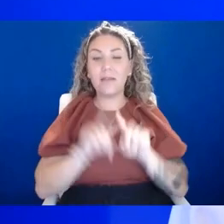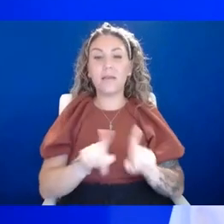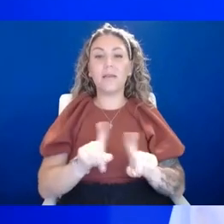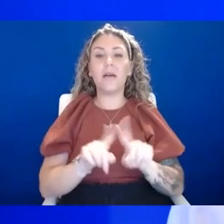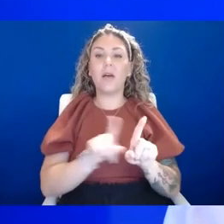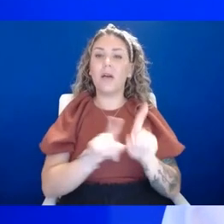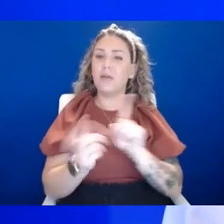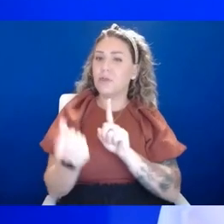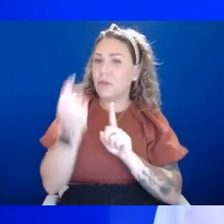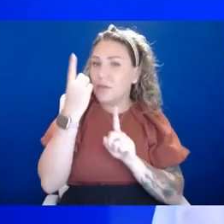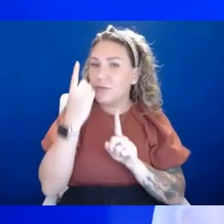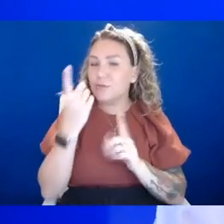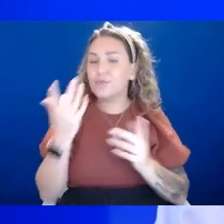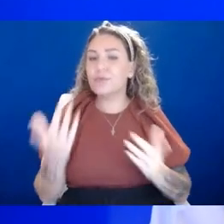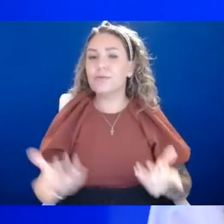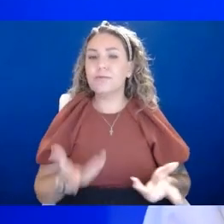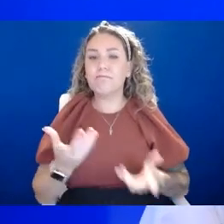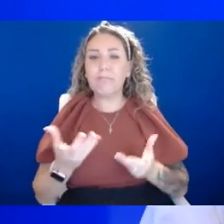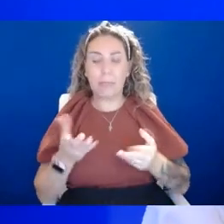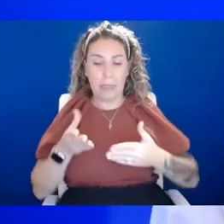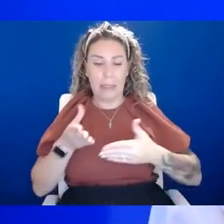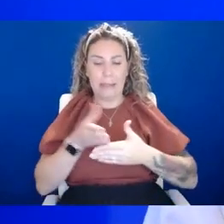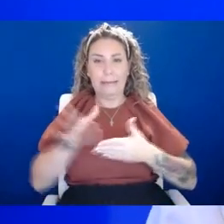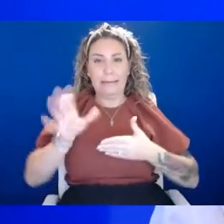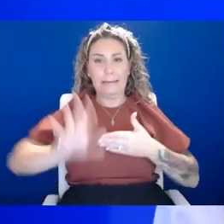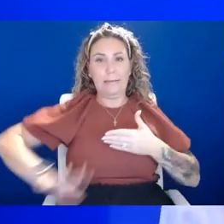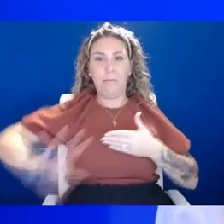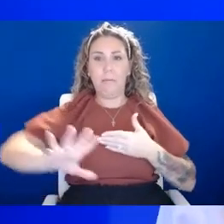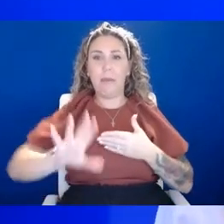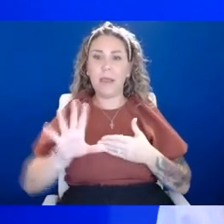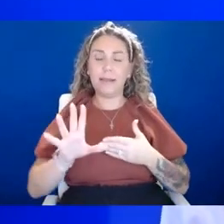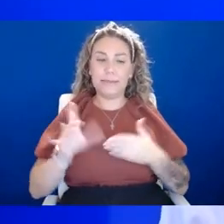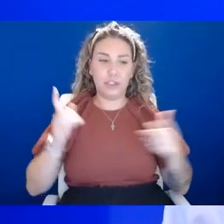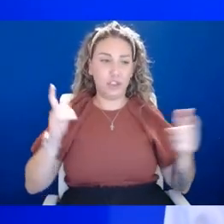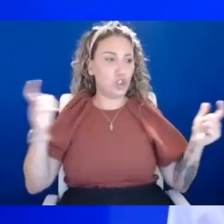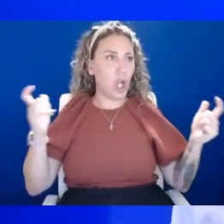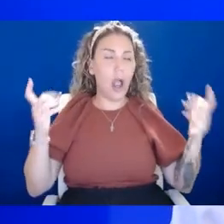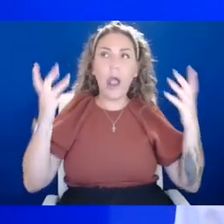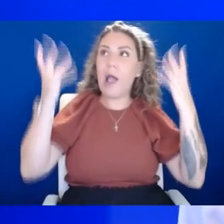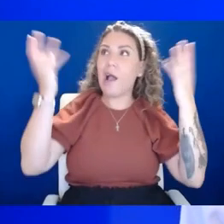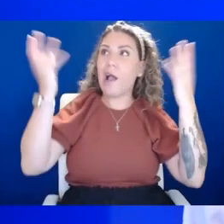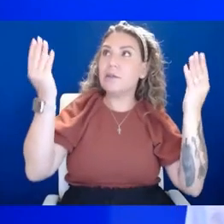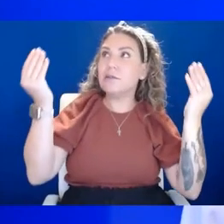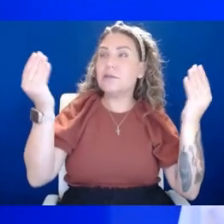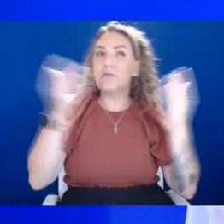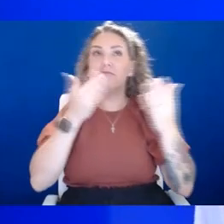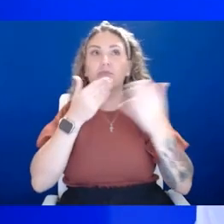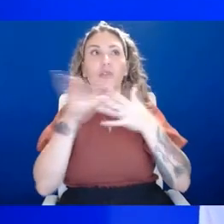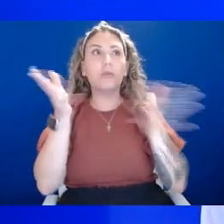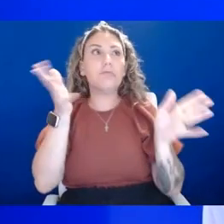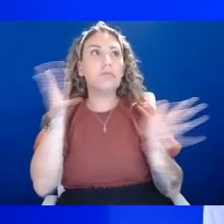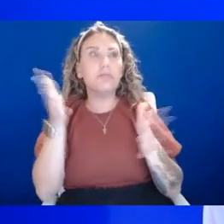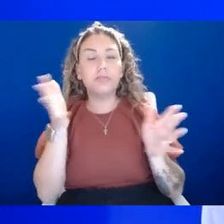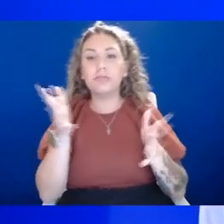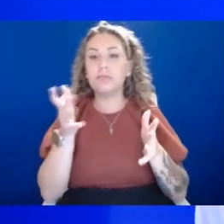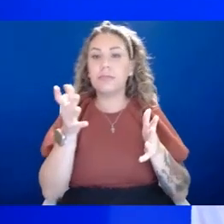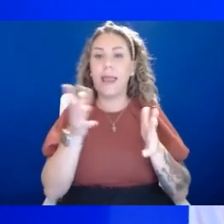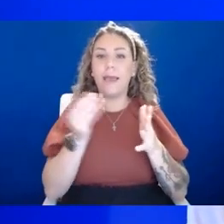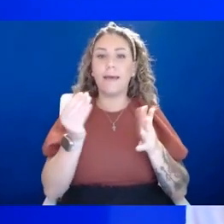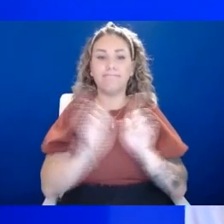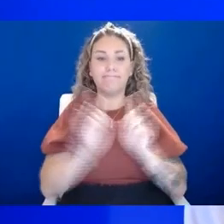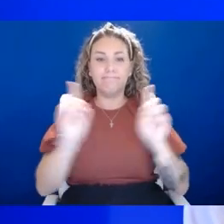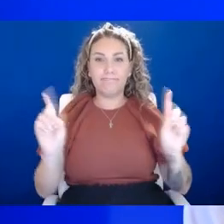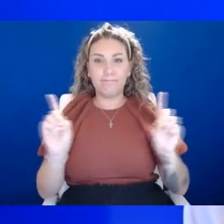uh, the space that you're in. Are you in a large space? Is it outdoors? Is there good ventilation, uh, and distance between other people? So,